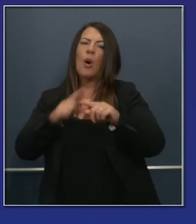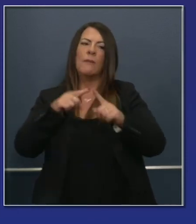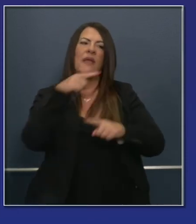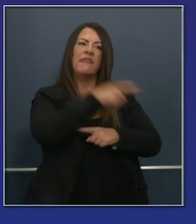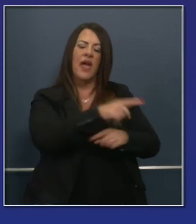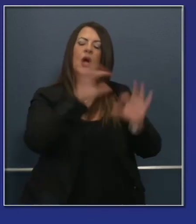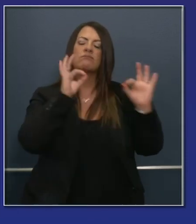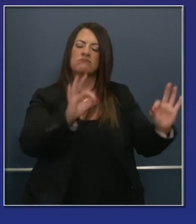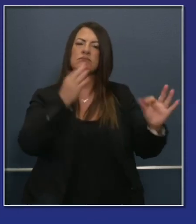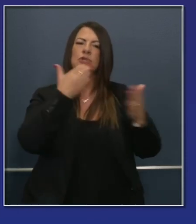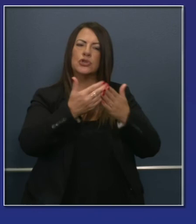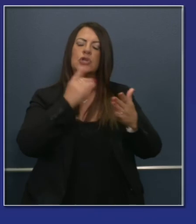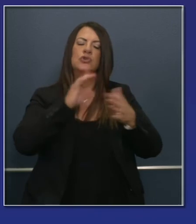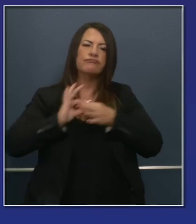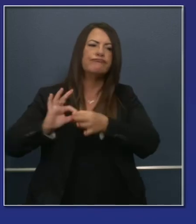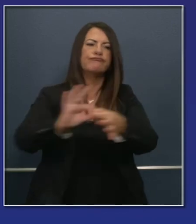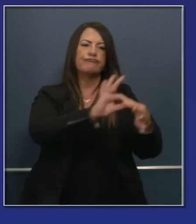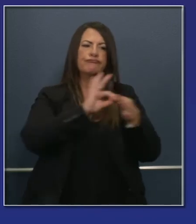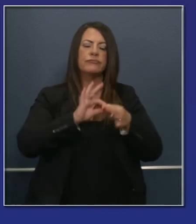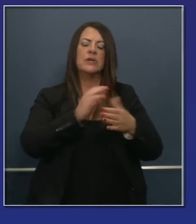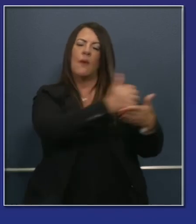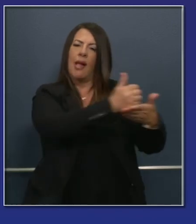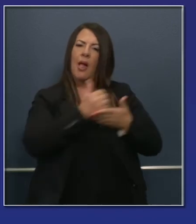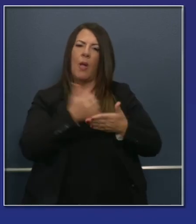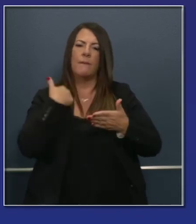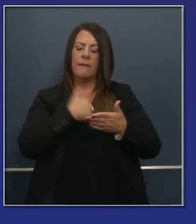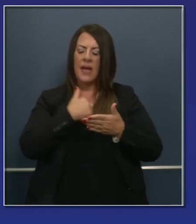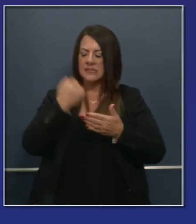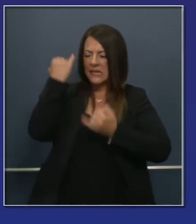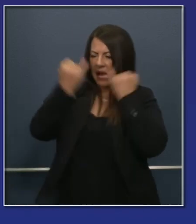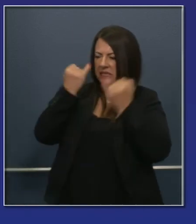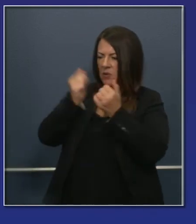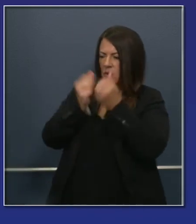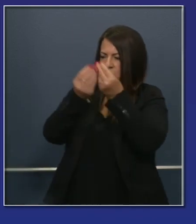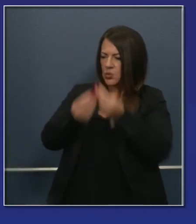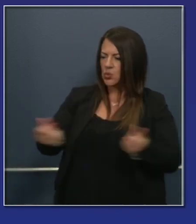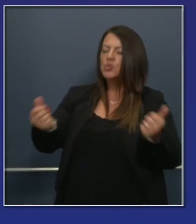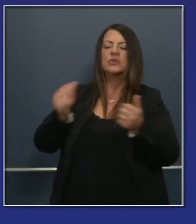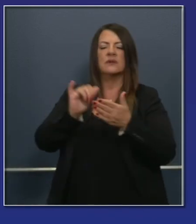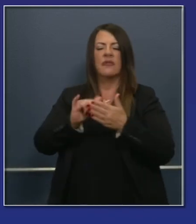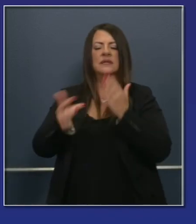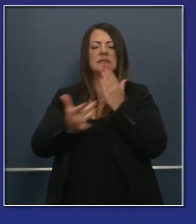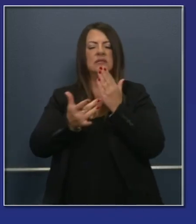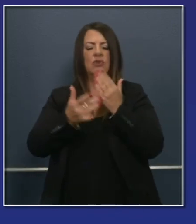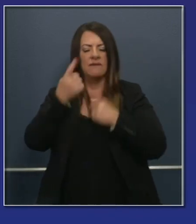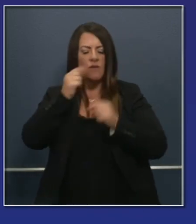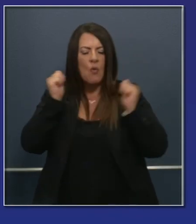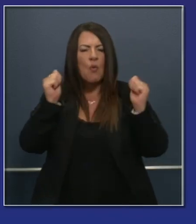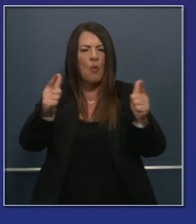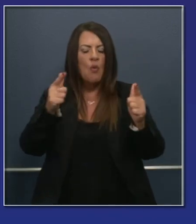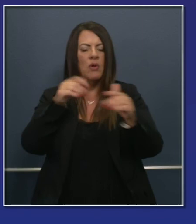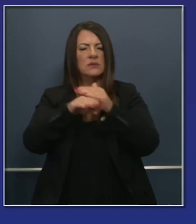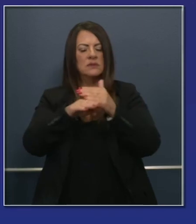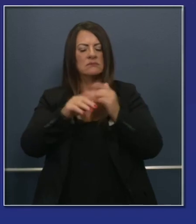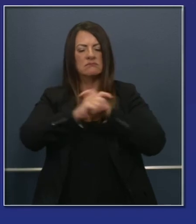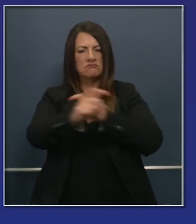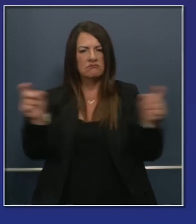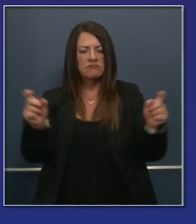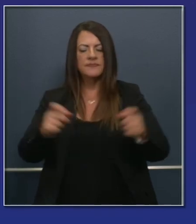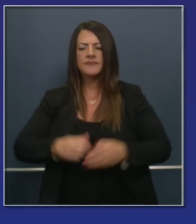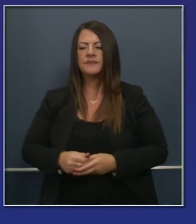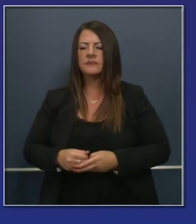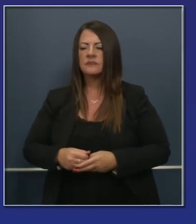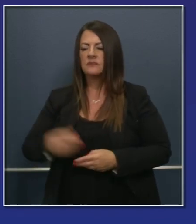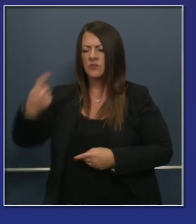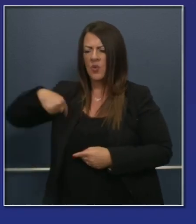collaboratively to get a comprehensive solution. In particular, the task force commends and appreciates